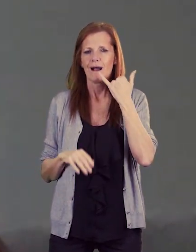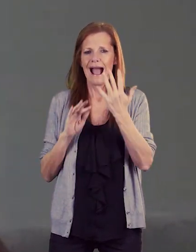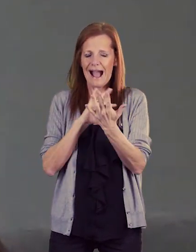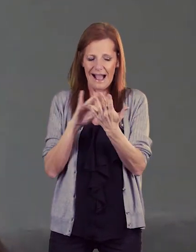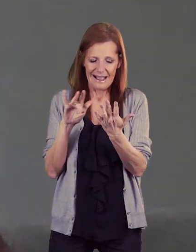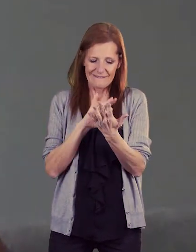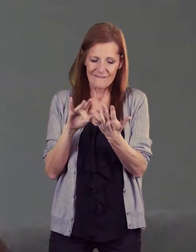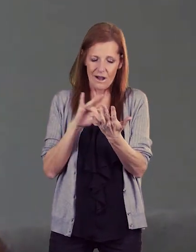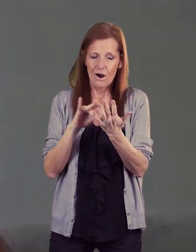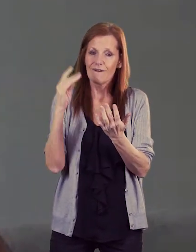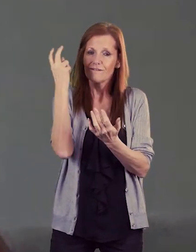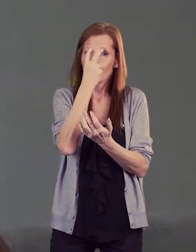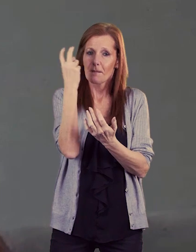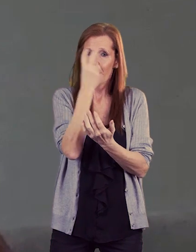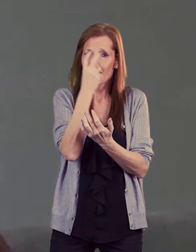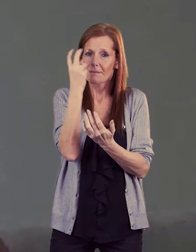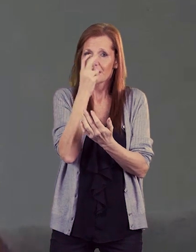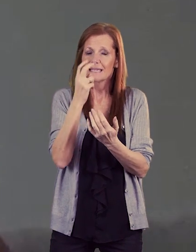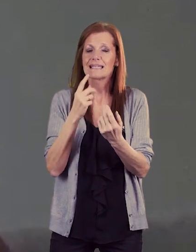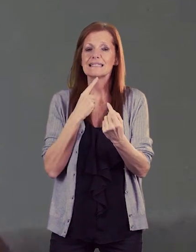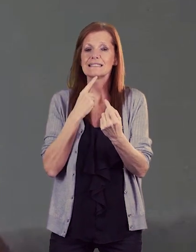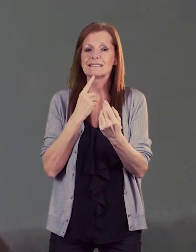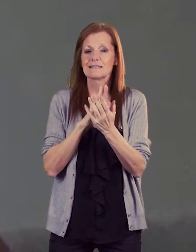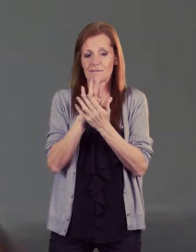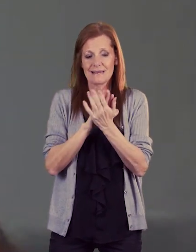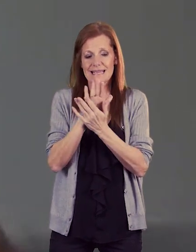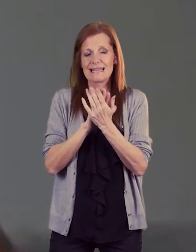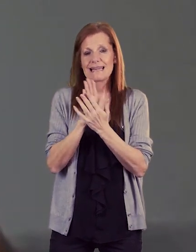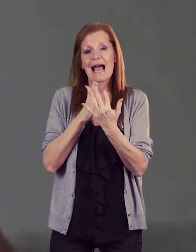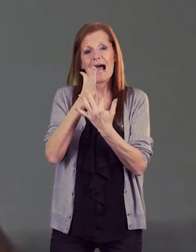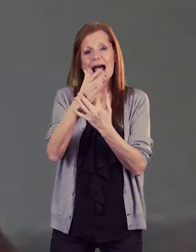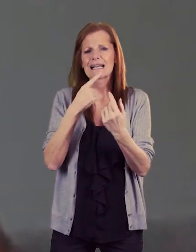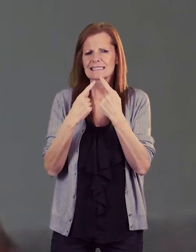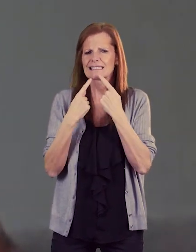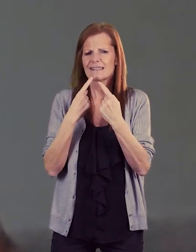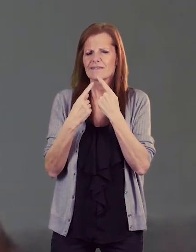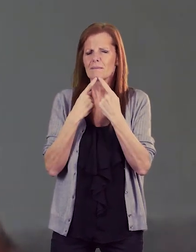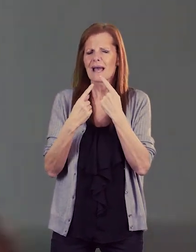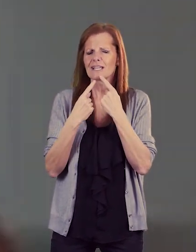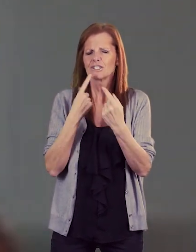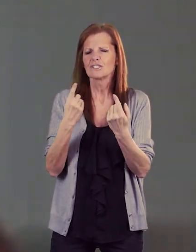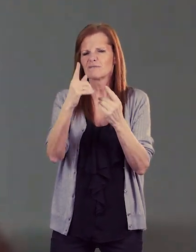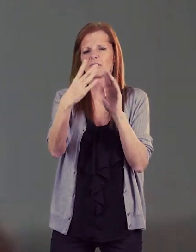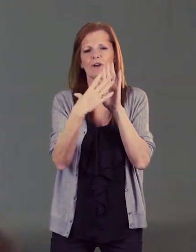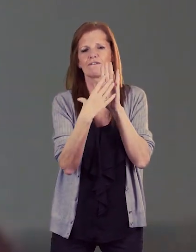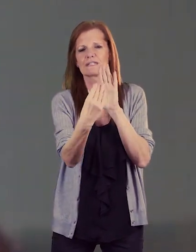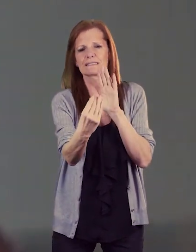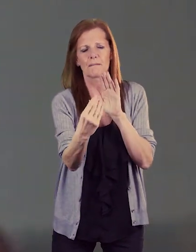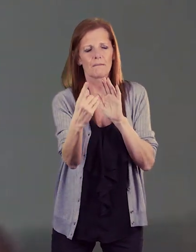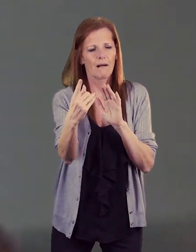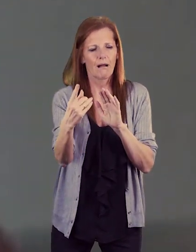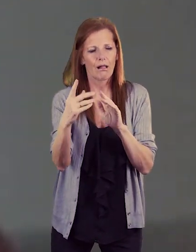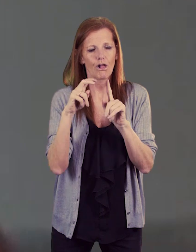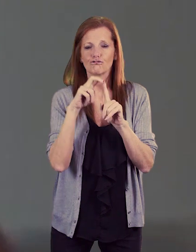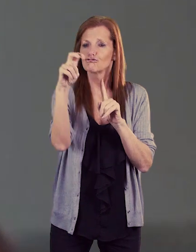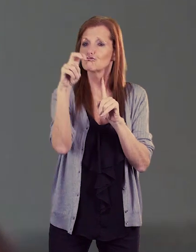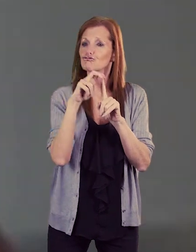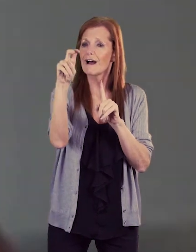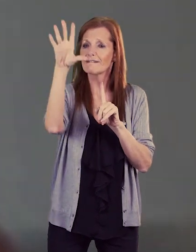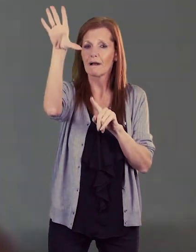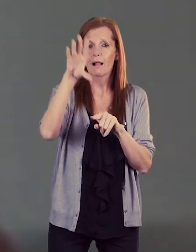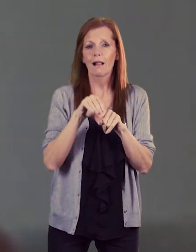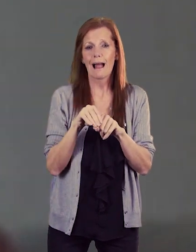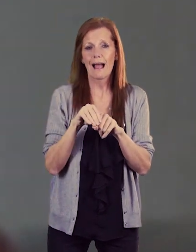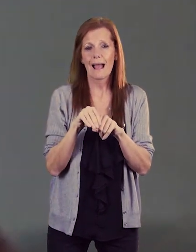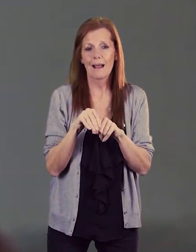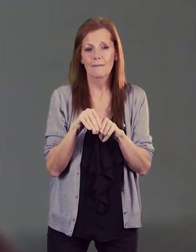find uh accessing information a lot easier so I would do like for instance um travel apps